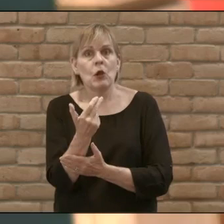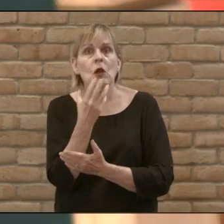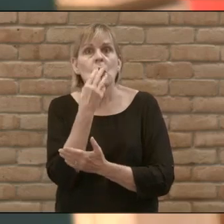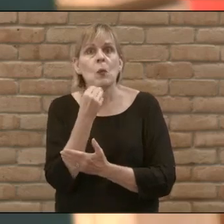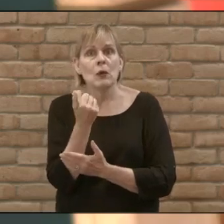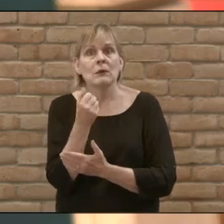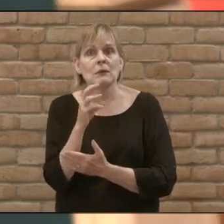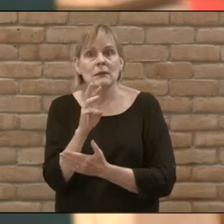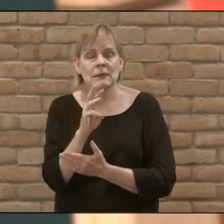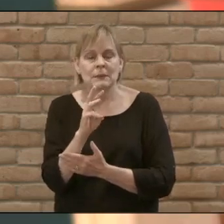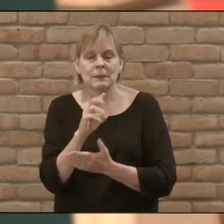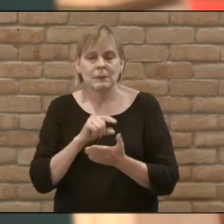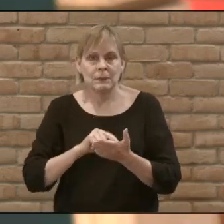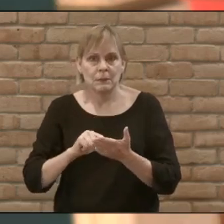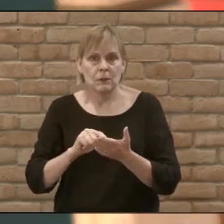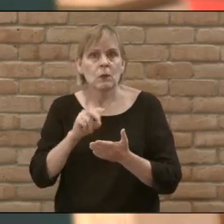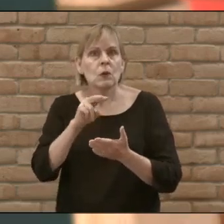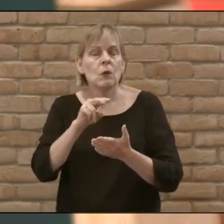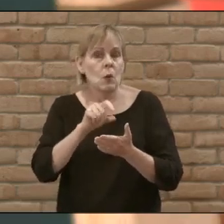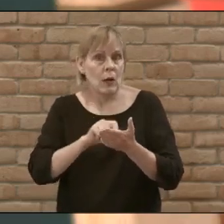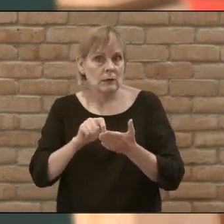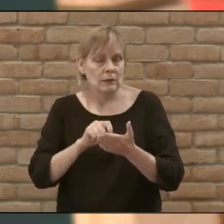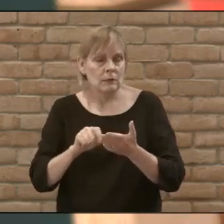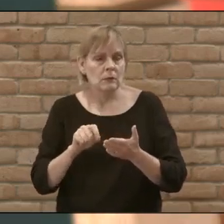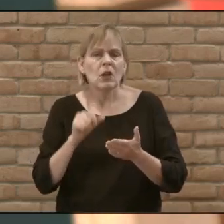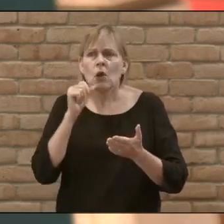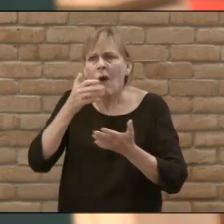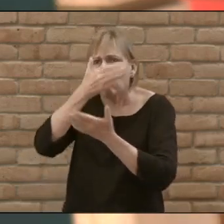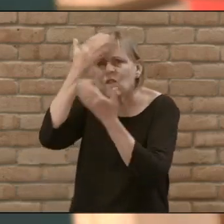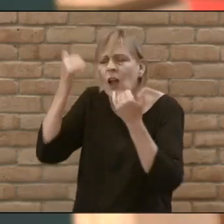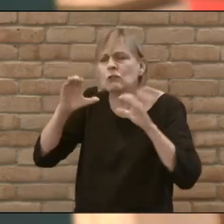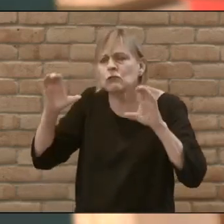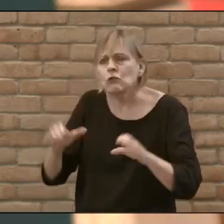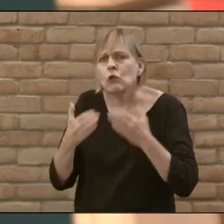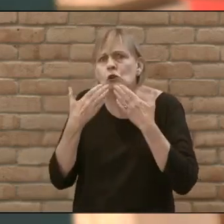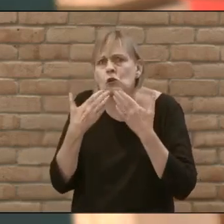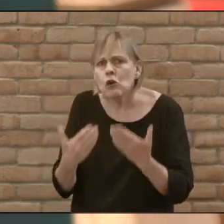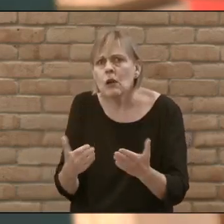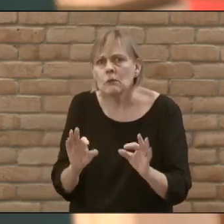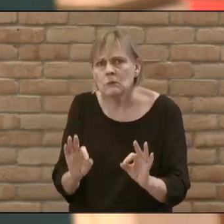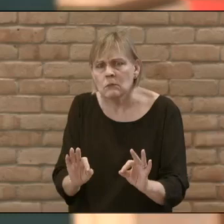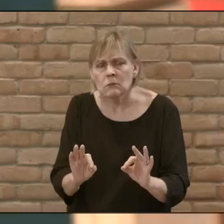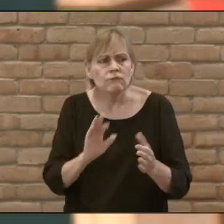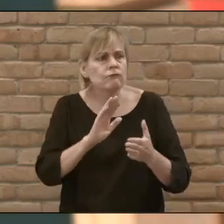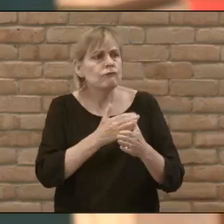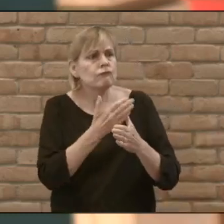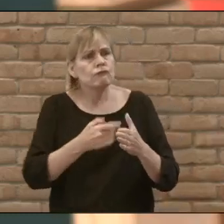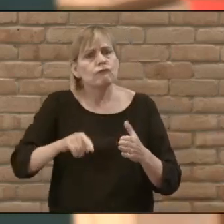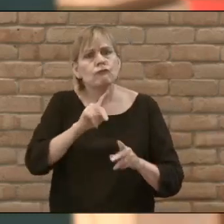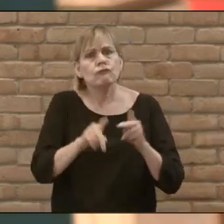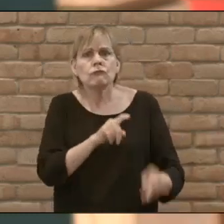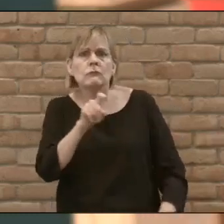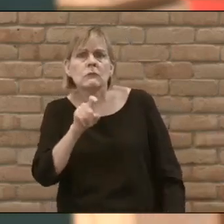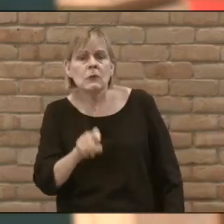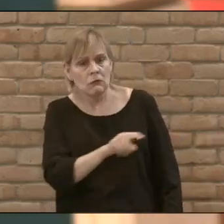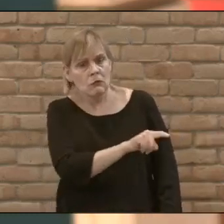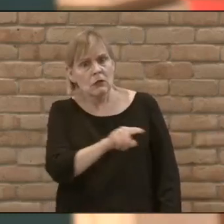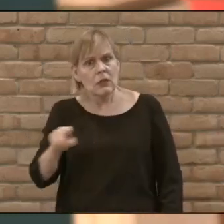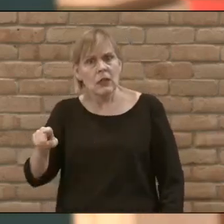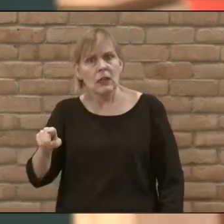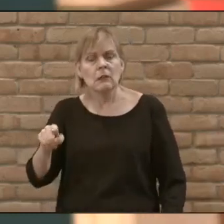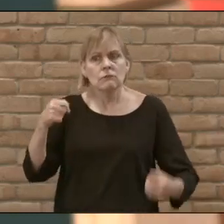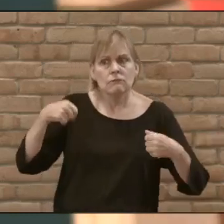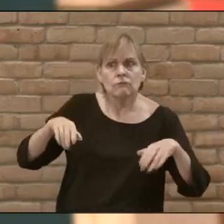16 The author of Hebrews writes this And don't forget to do good And to share with those in need These are the